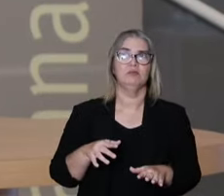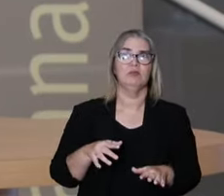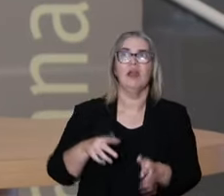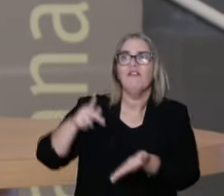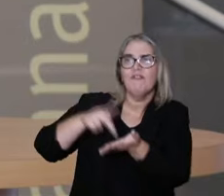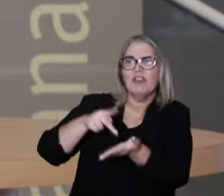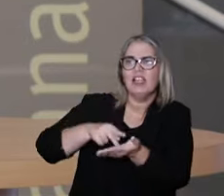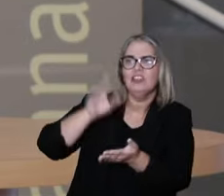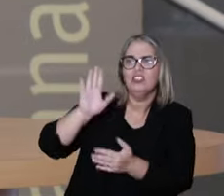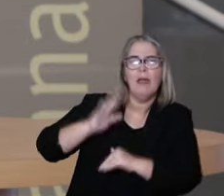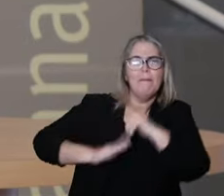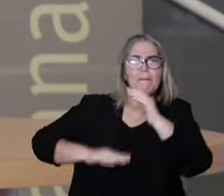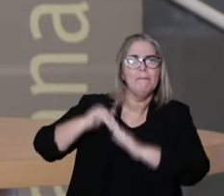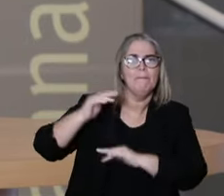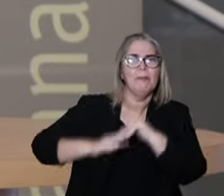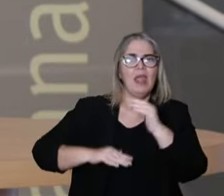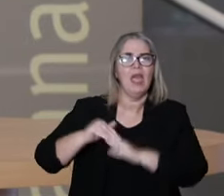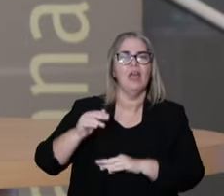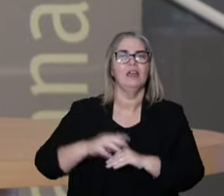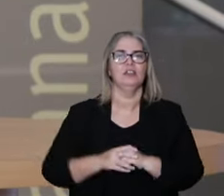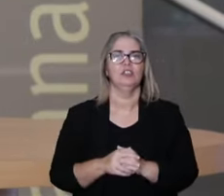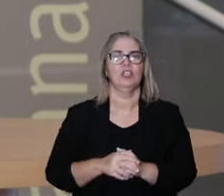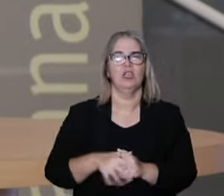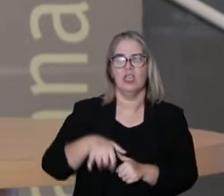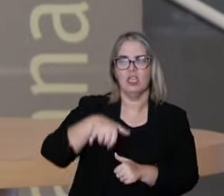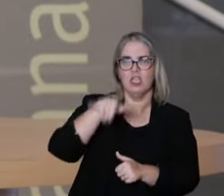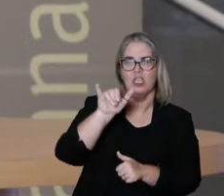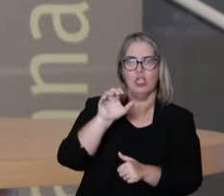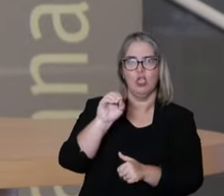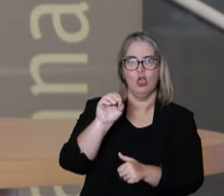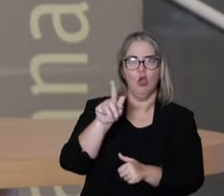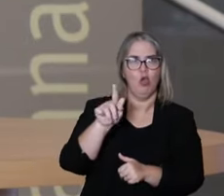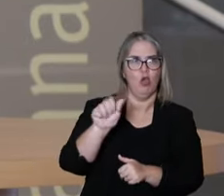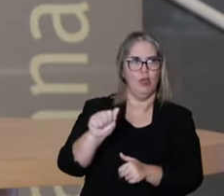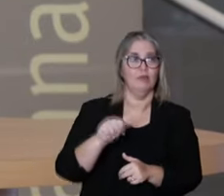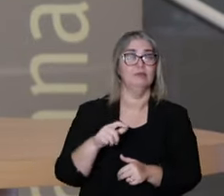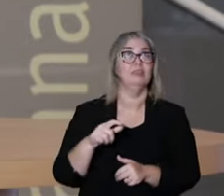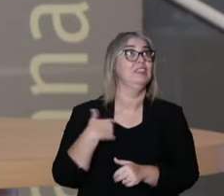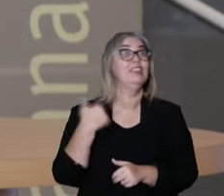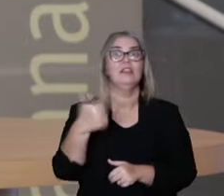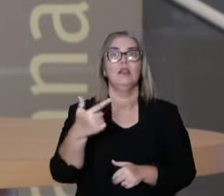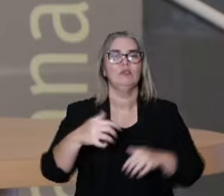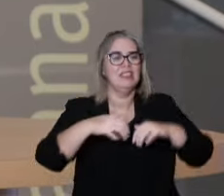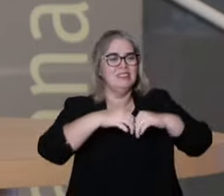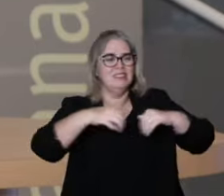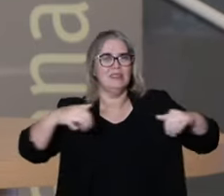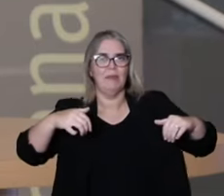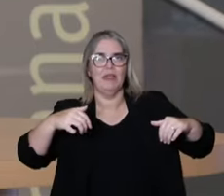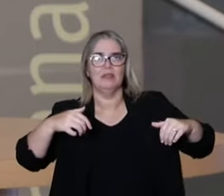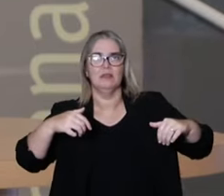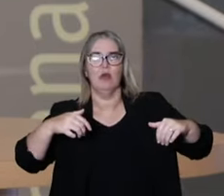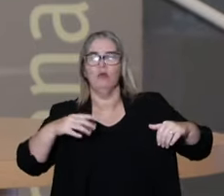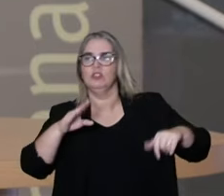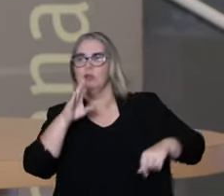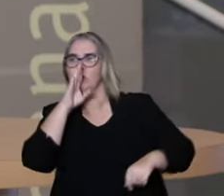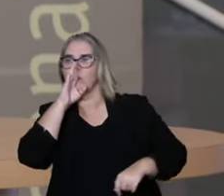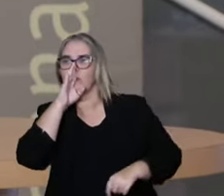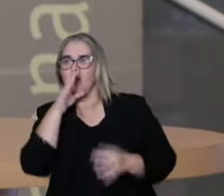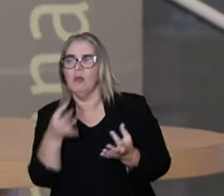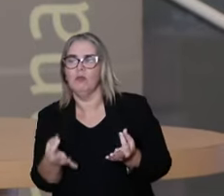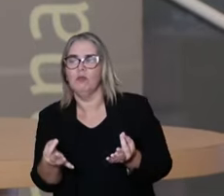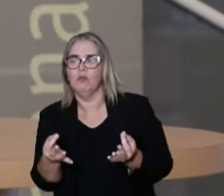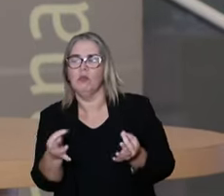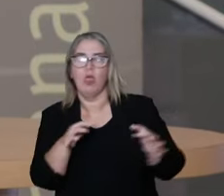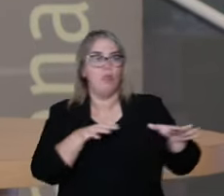probably true in the Ayurveda and the yoga practices, that there is no separation between meditation and